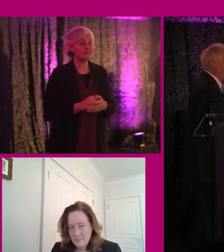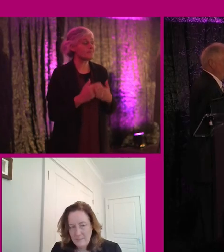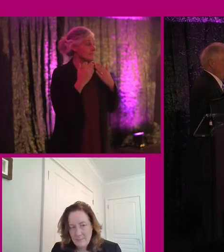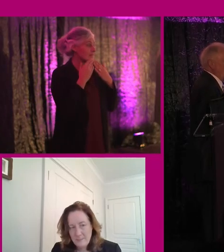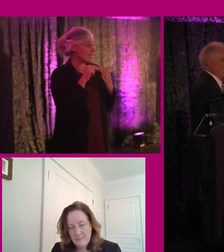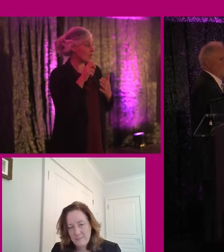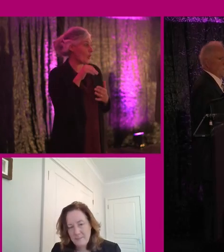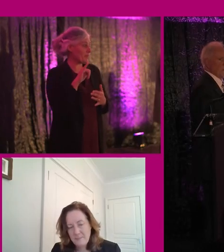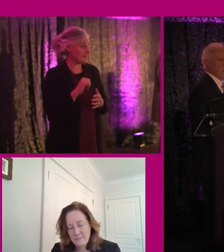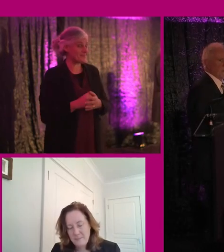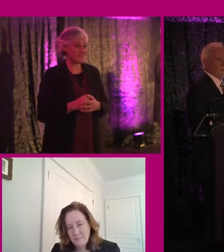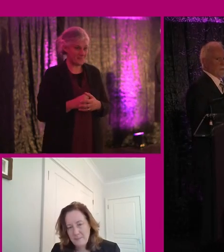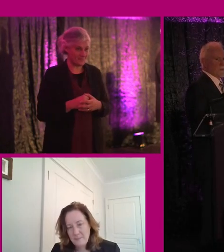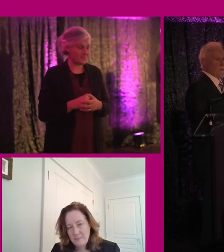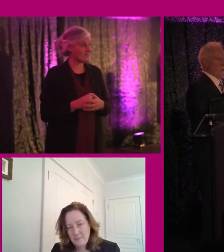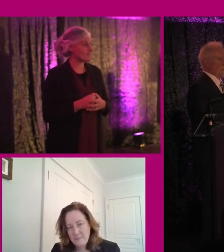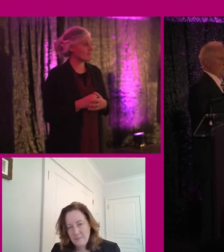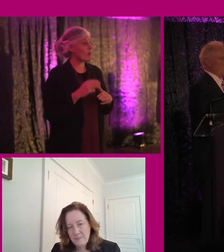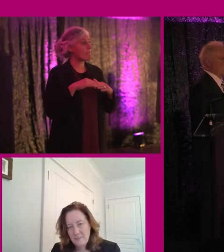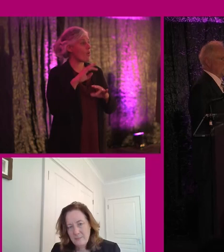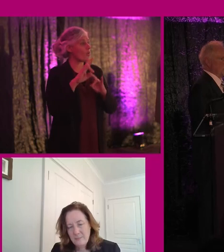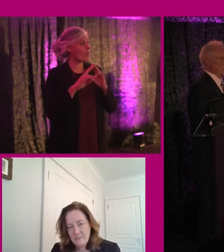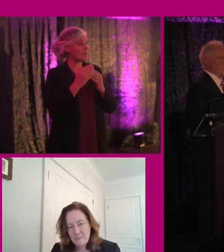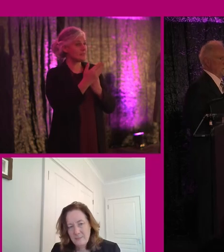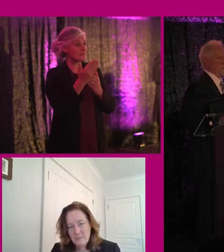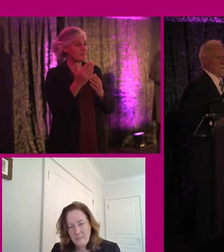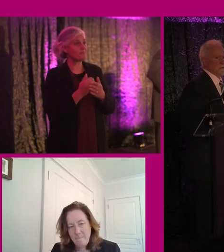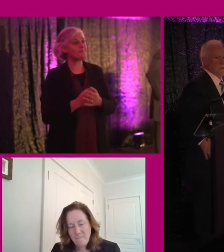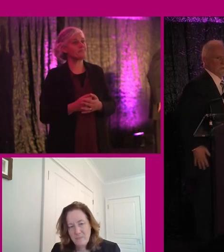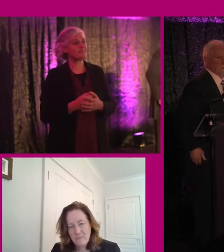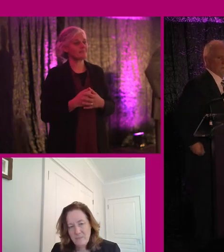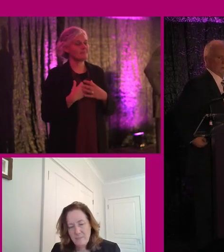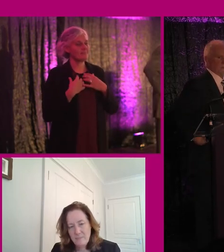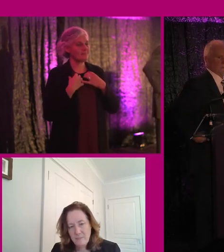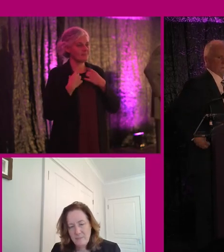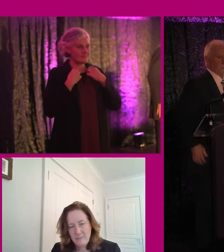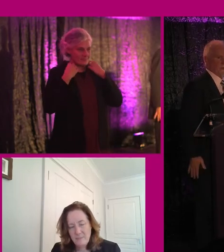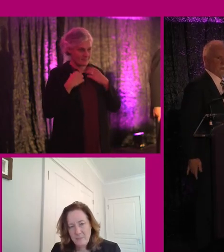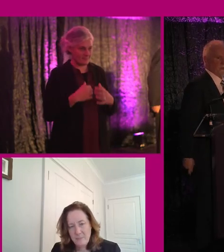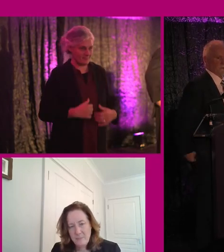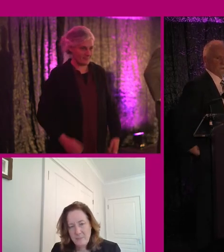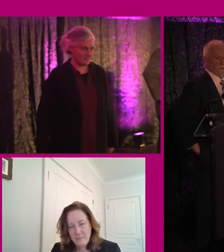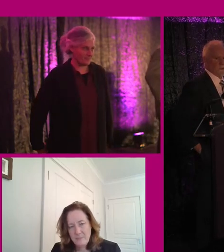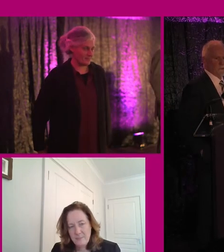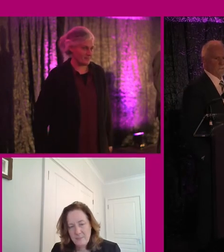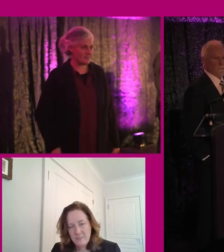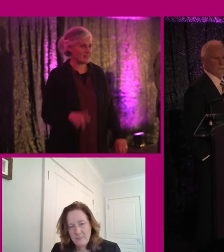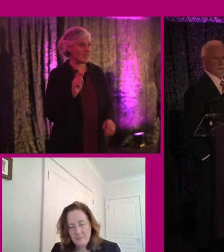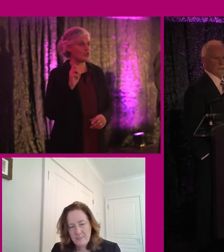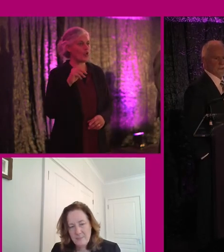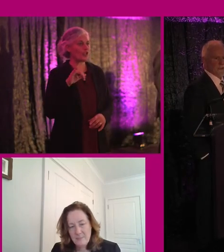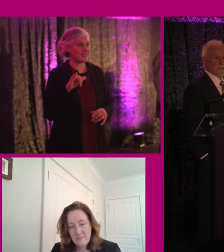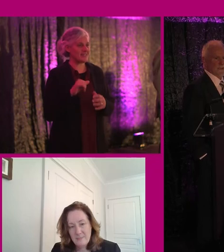Thanks, Naomi. Any other questions there? I see a hand up. Tony Cunham. Tony